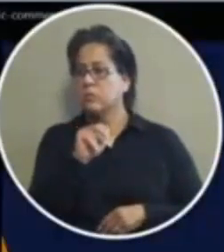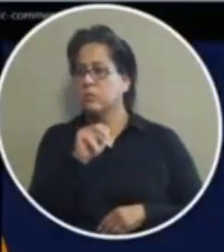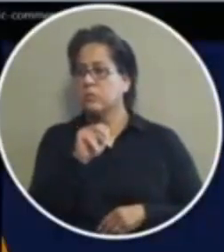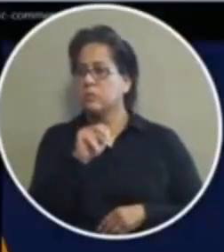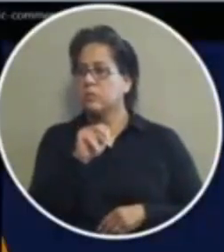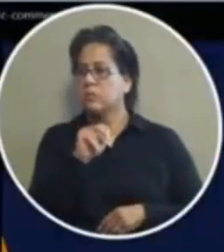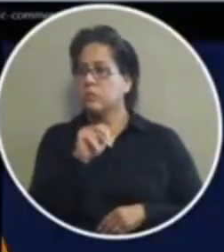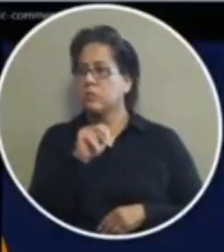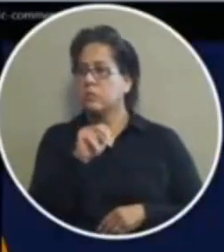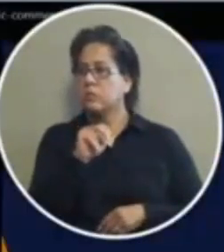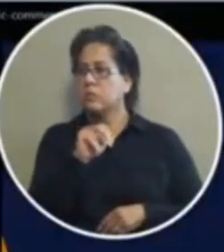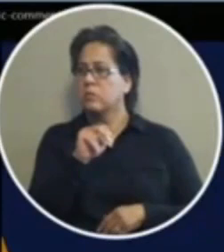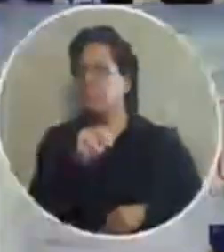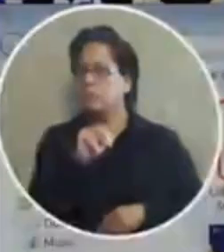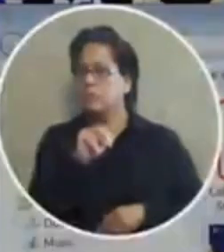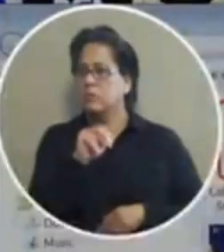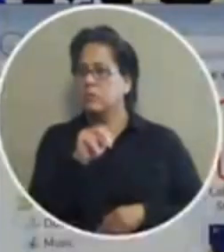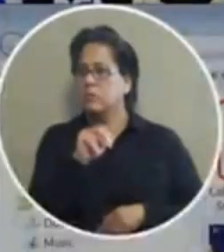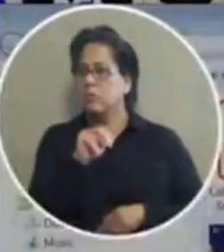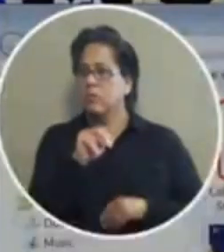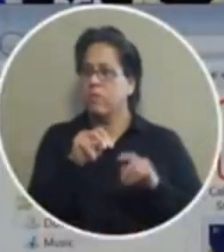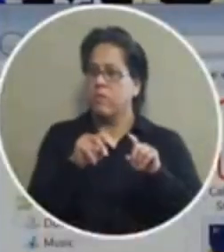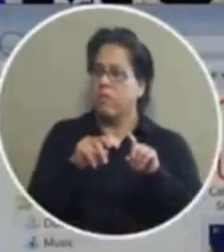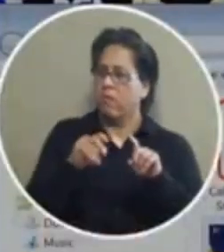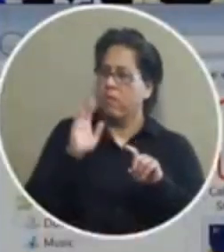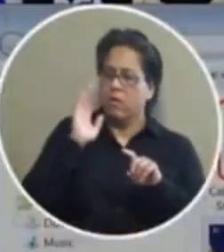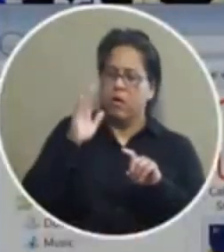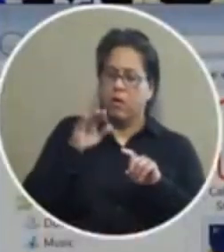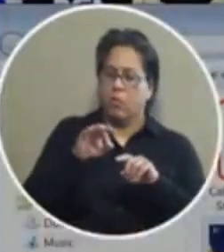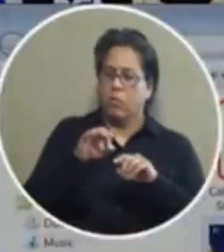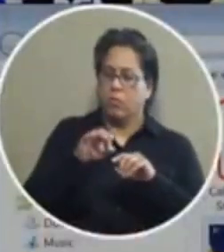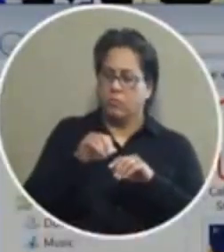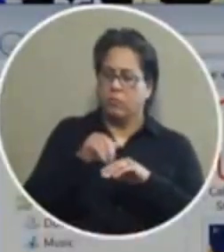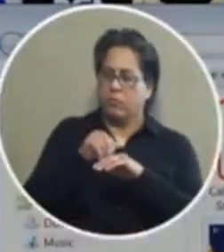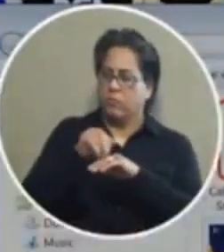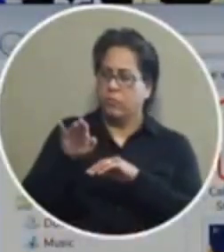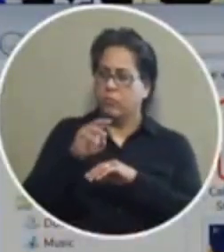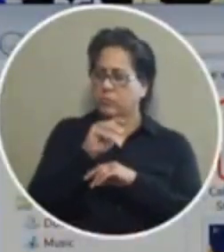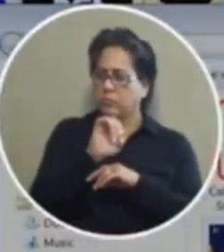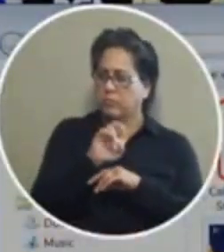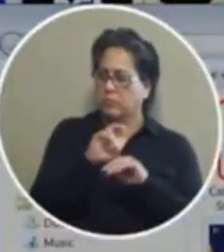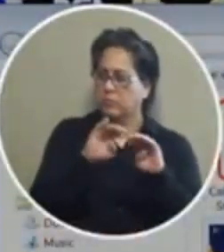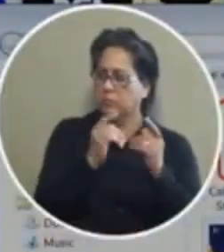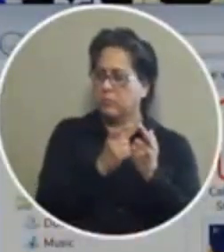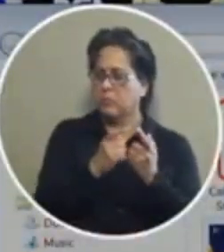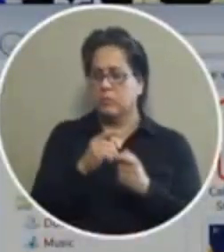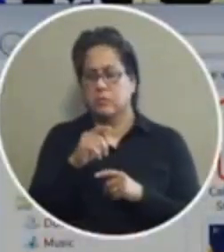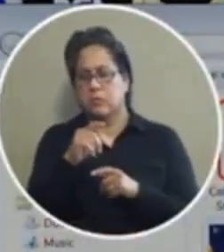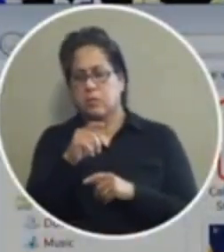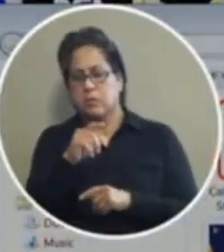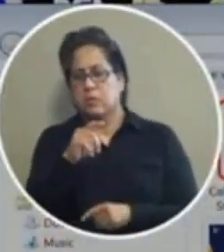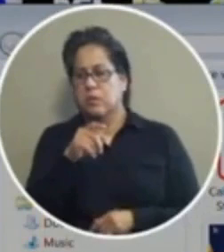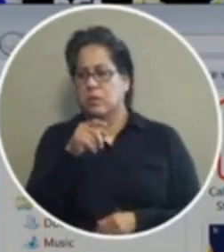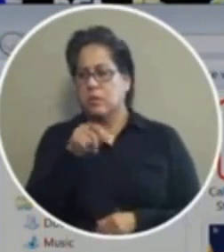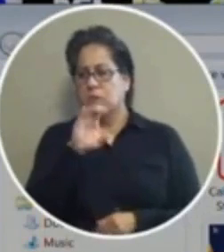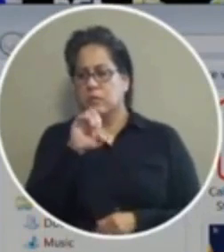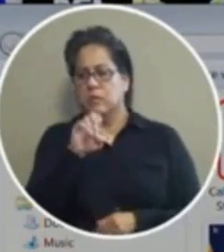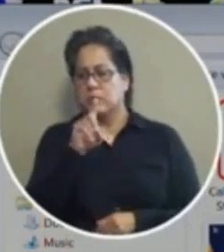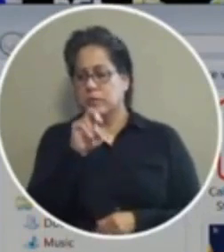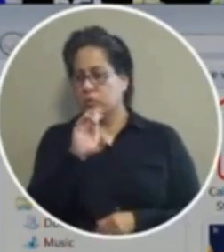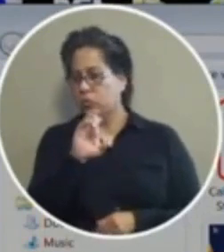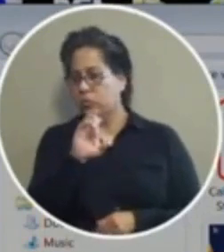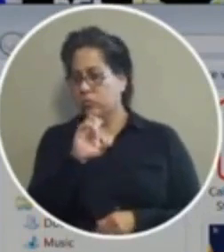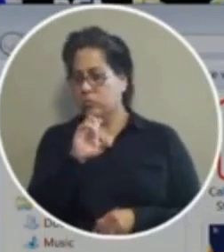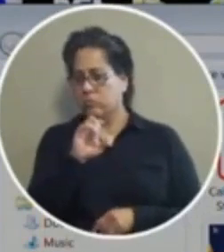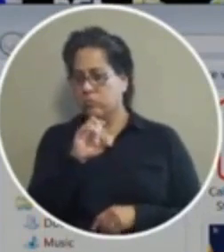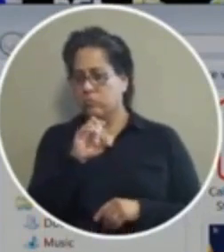colt demores's presentation with us yes sir all forward to all of mayor and council mr jackson if you'll press star six you can unmute your phone and